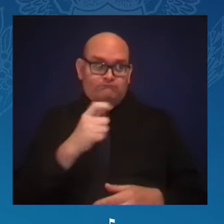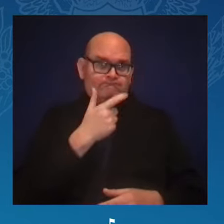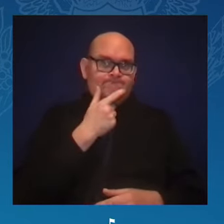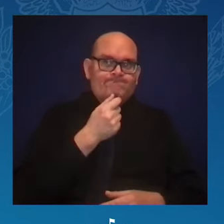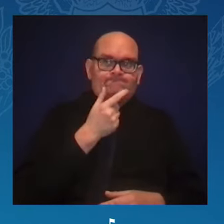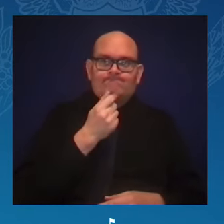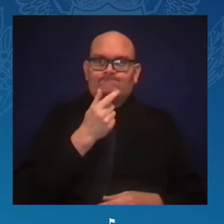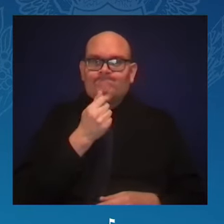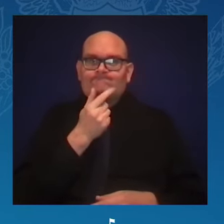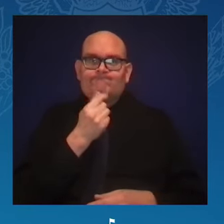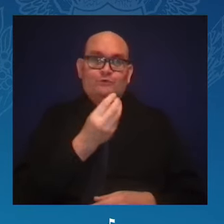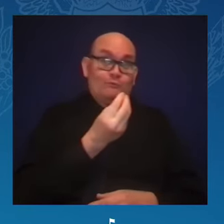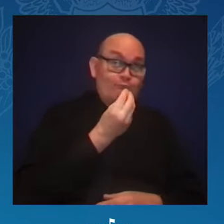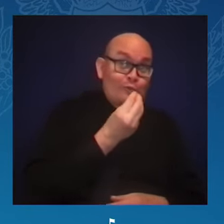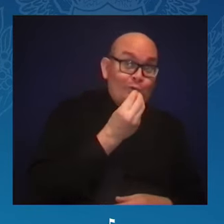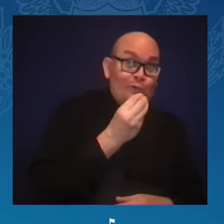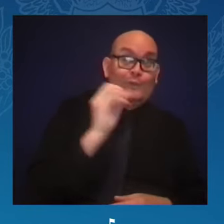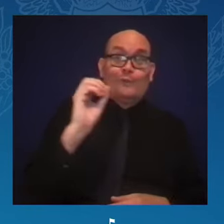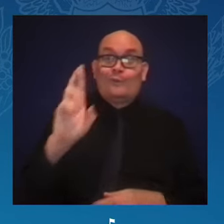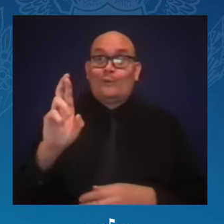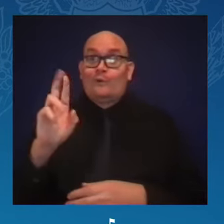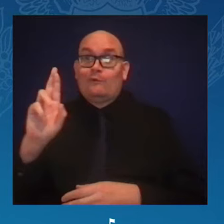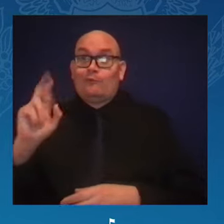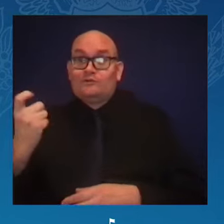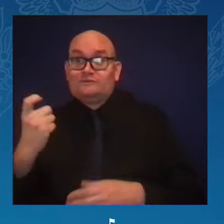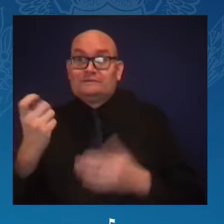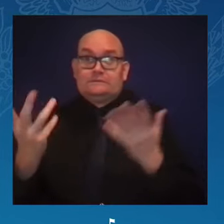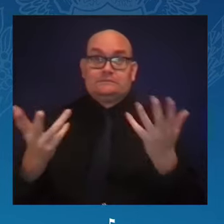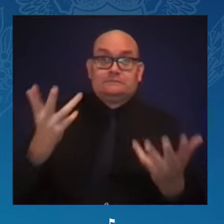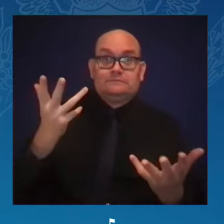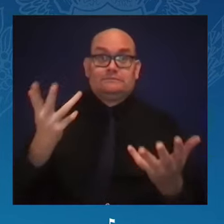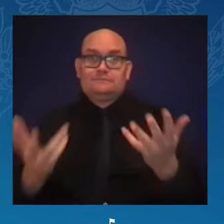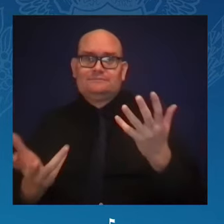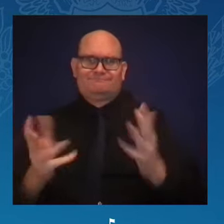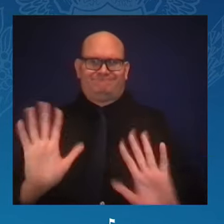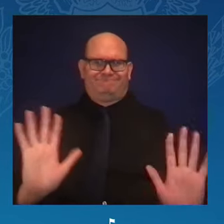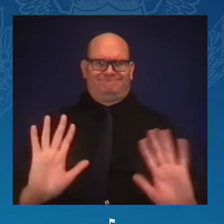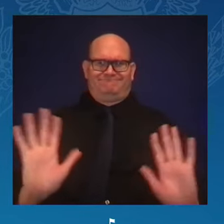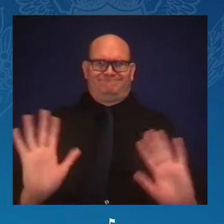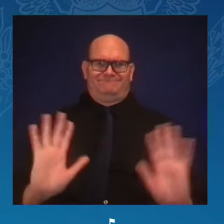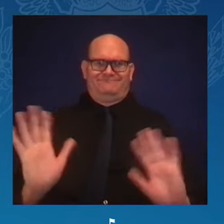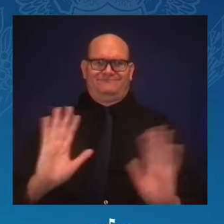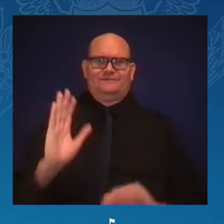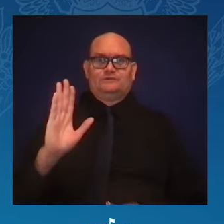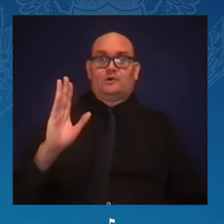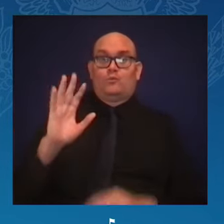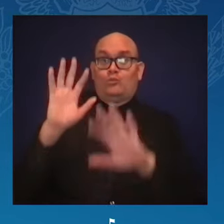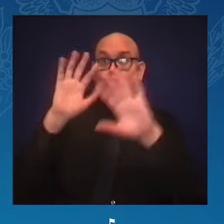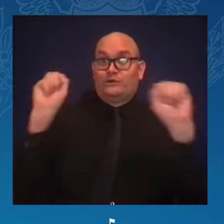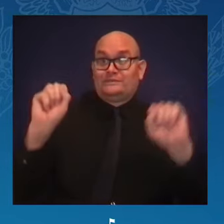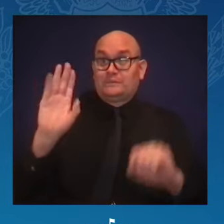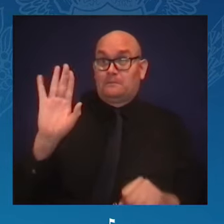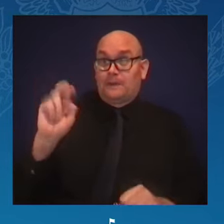And so President Biden and I capped the cost of insulin for our seniors at $35 a month.